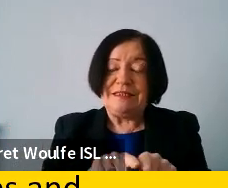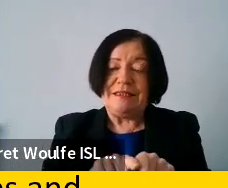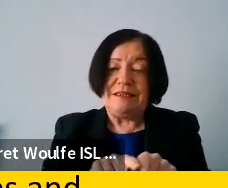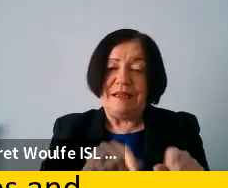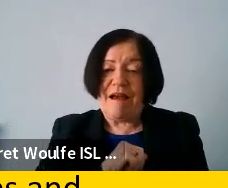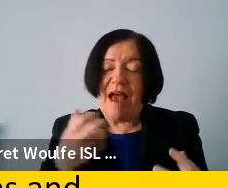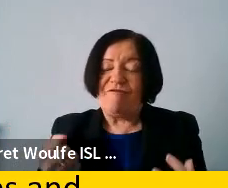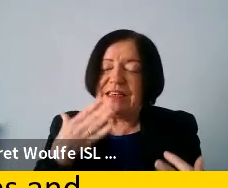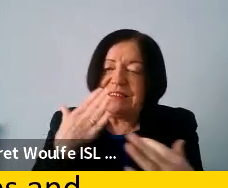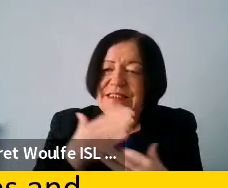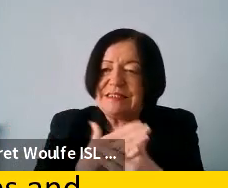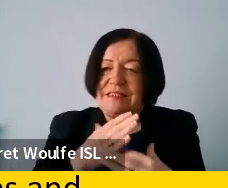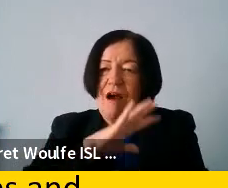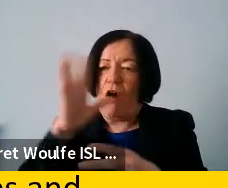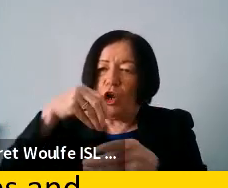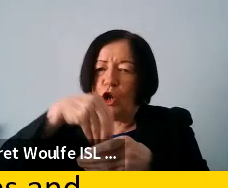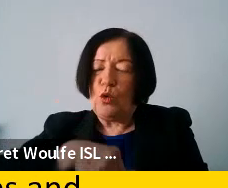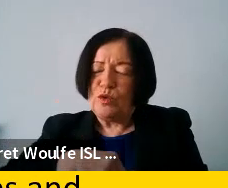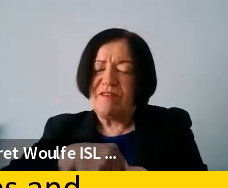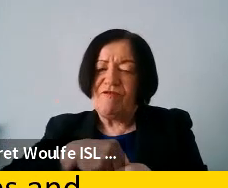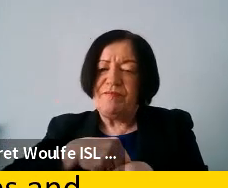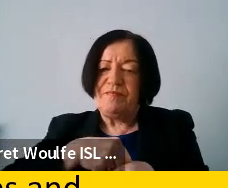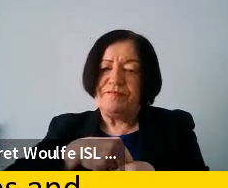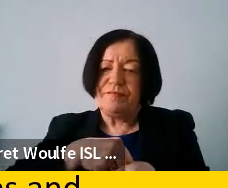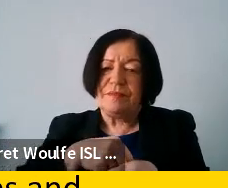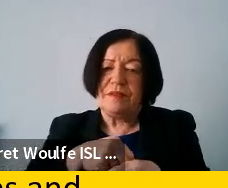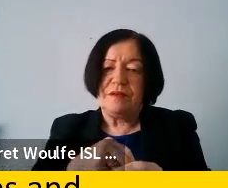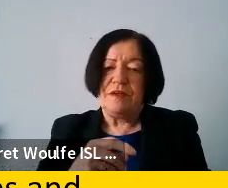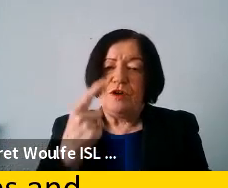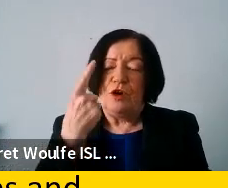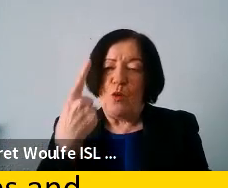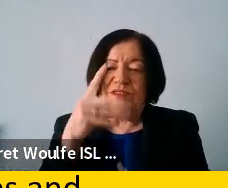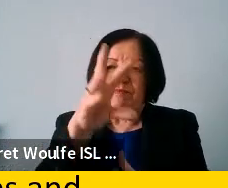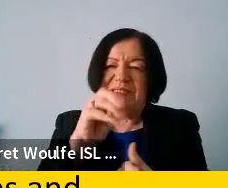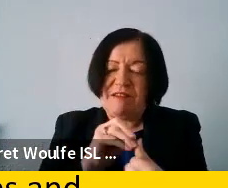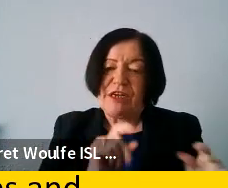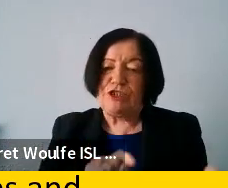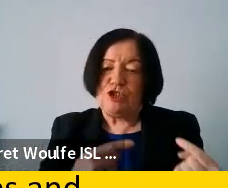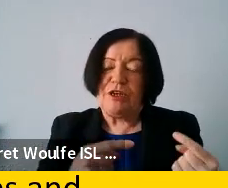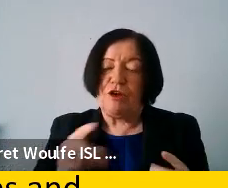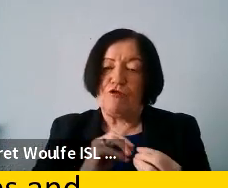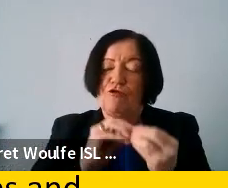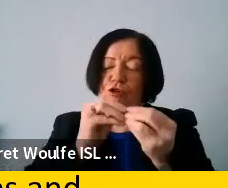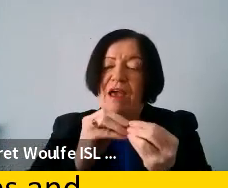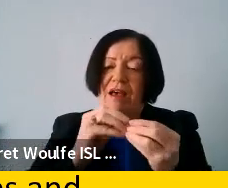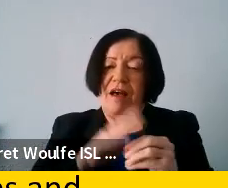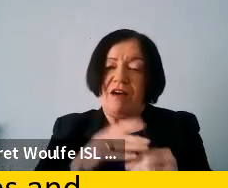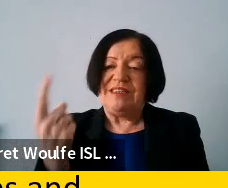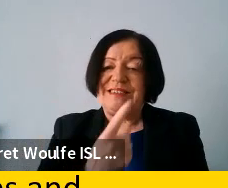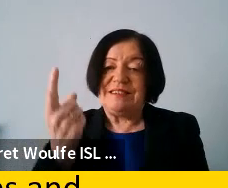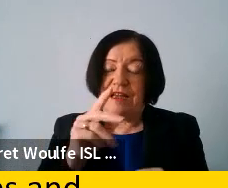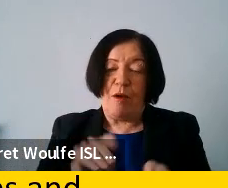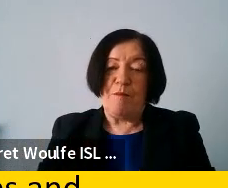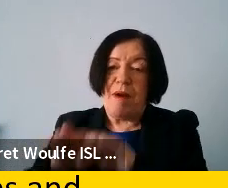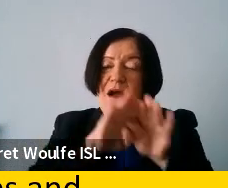accessibility, inclusive, and also one specific challenge is the creation of a single market